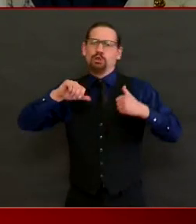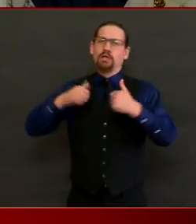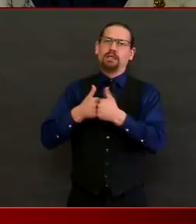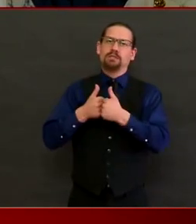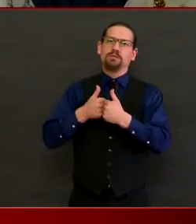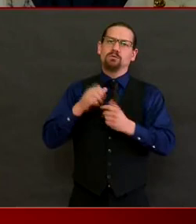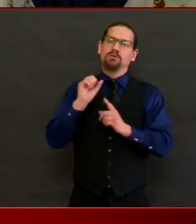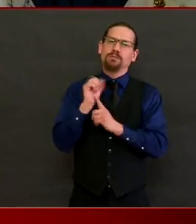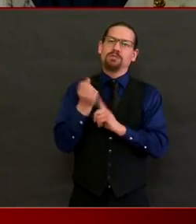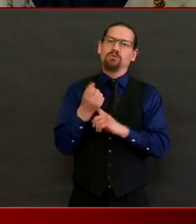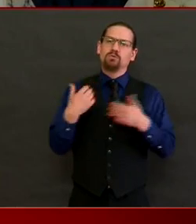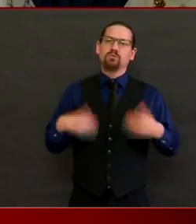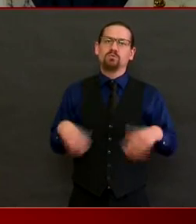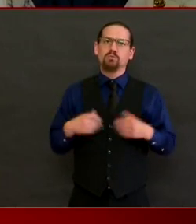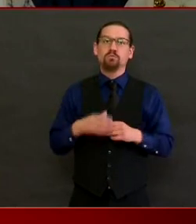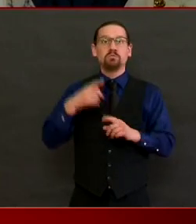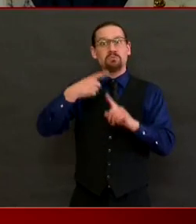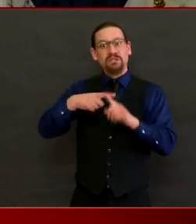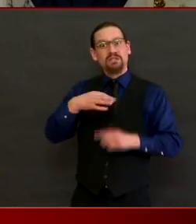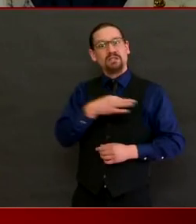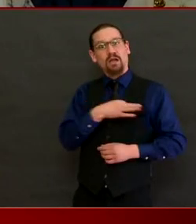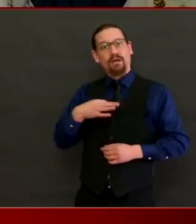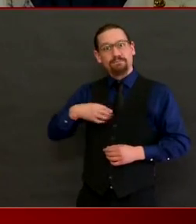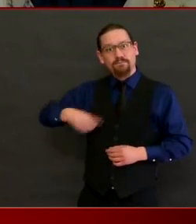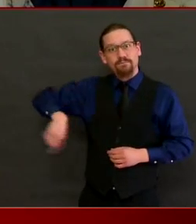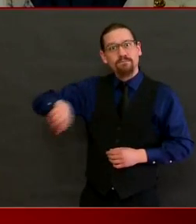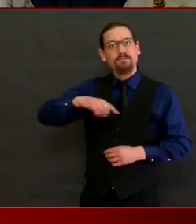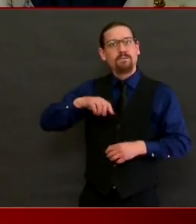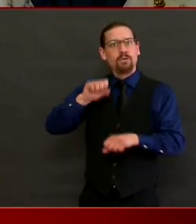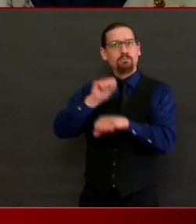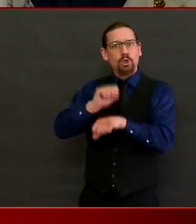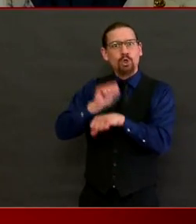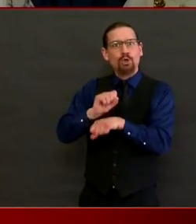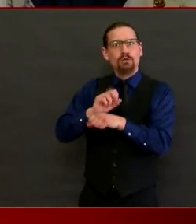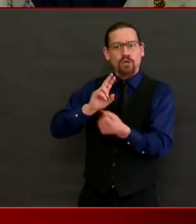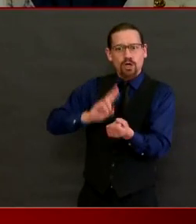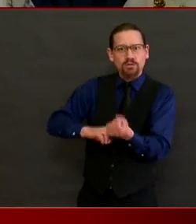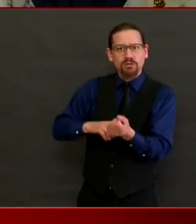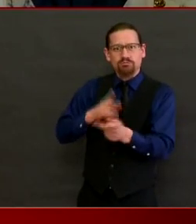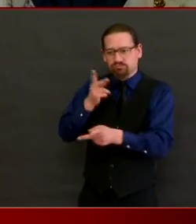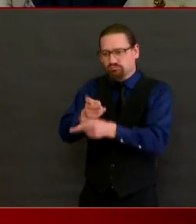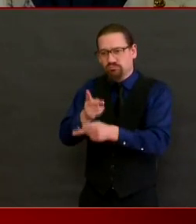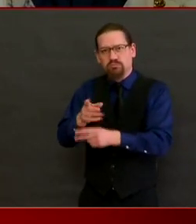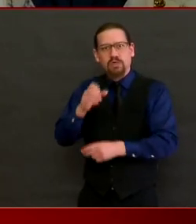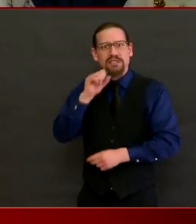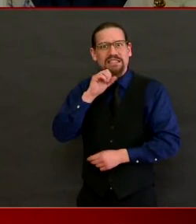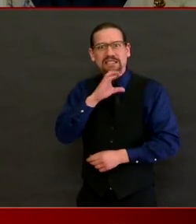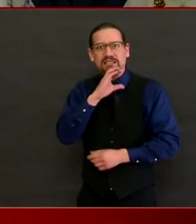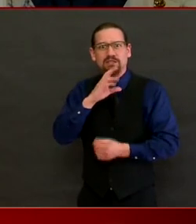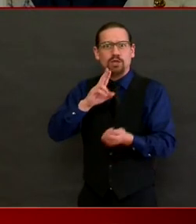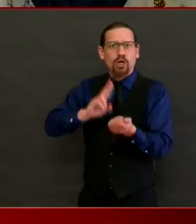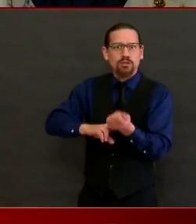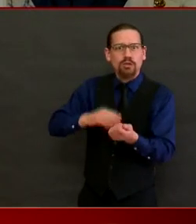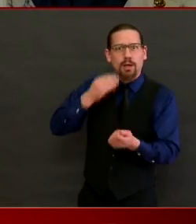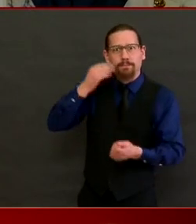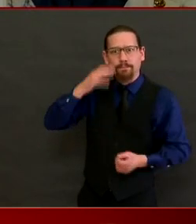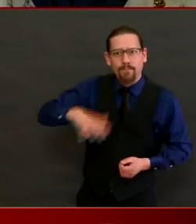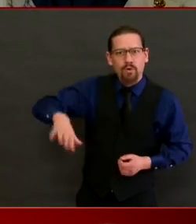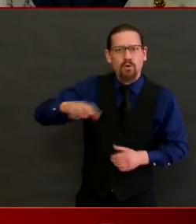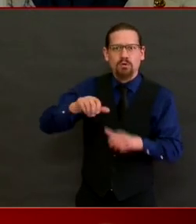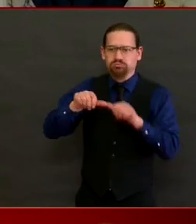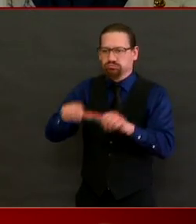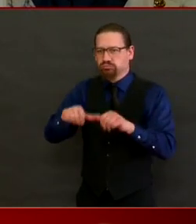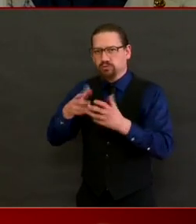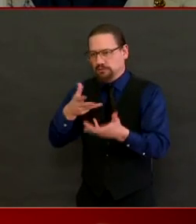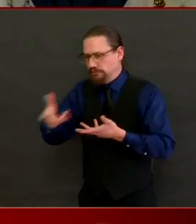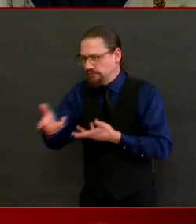are out there every day making sure to take care of those residents. And we'll continue doing what we can to stem the tide and to